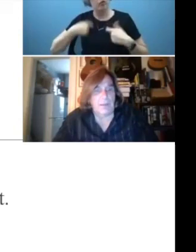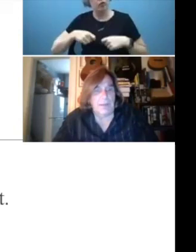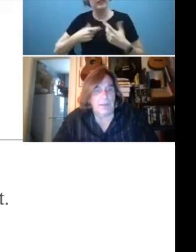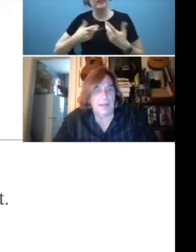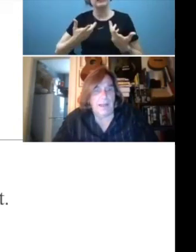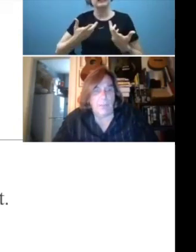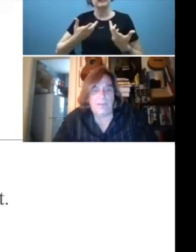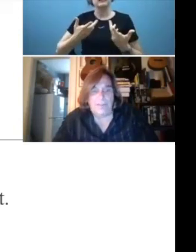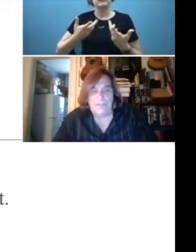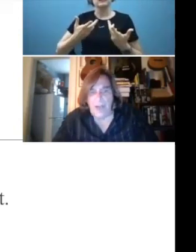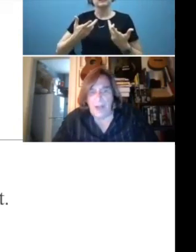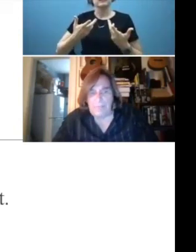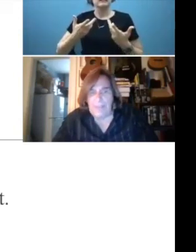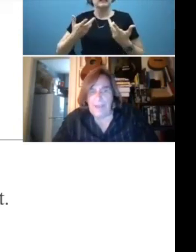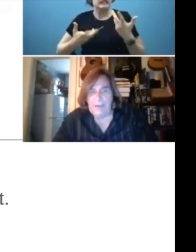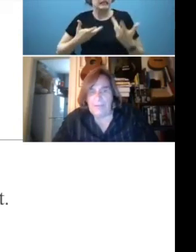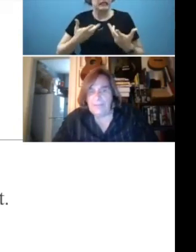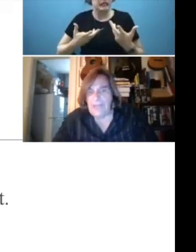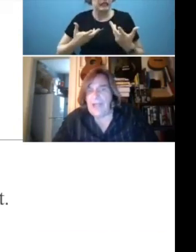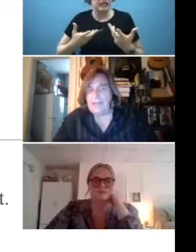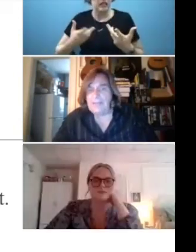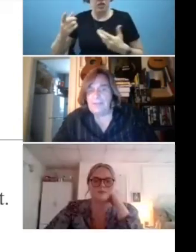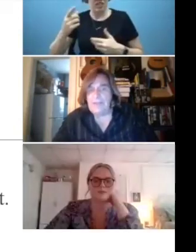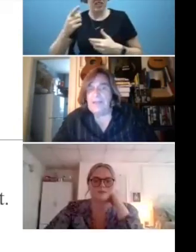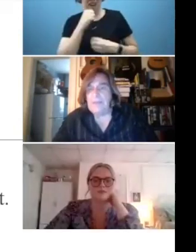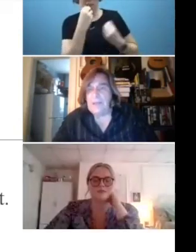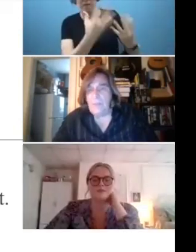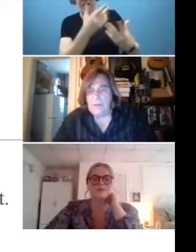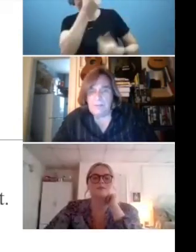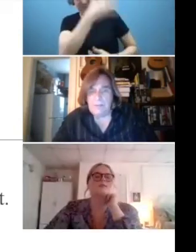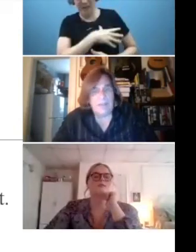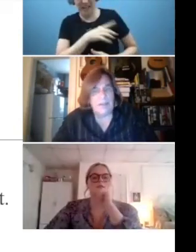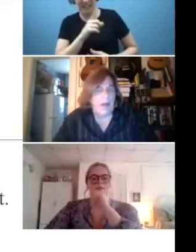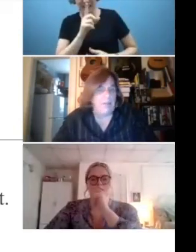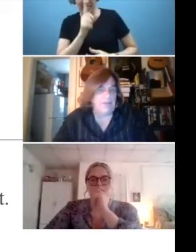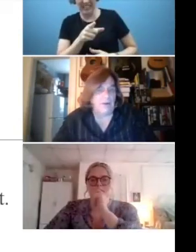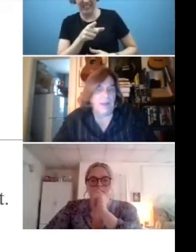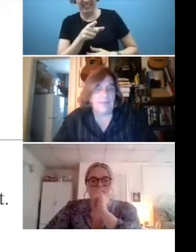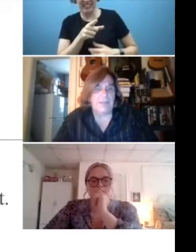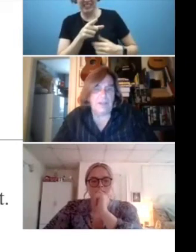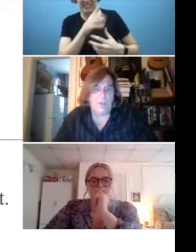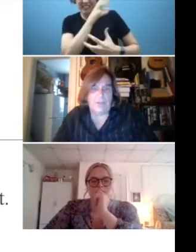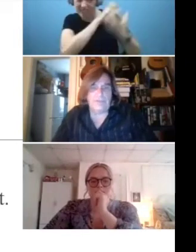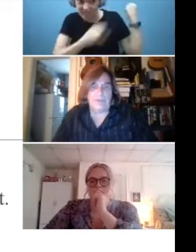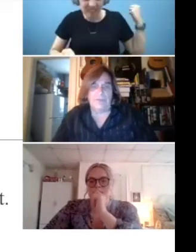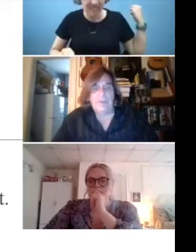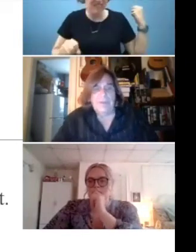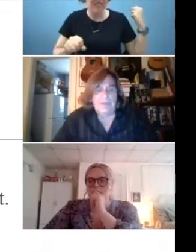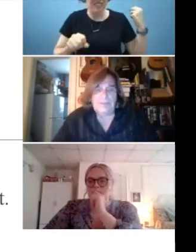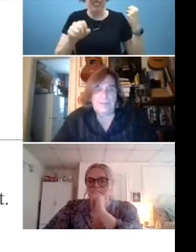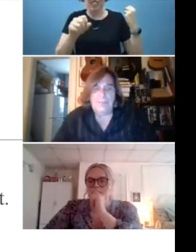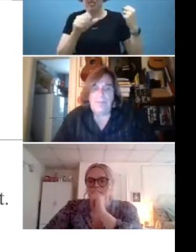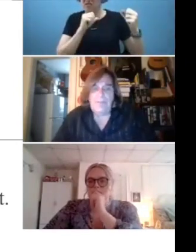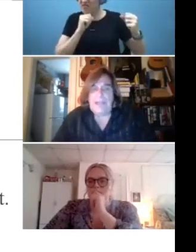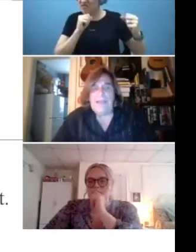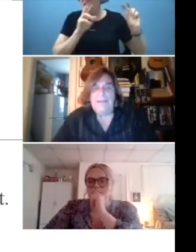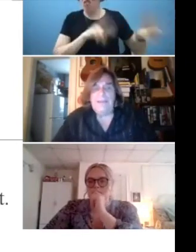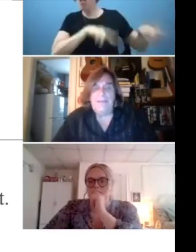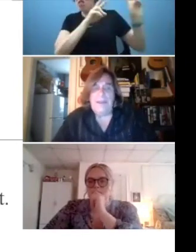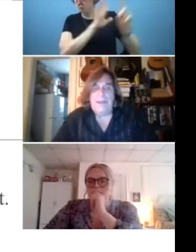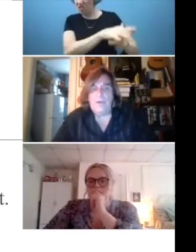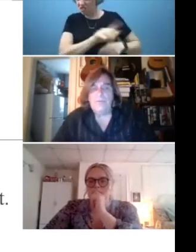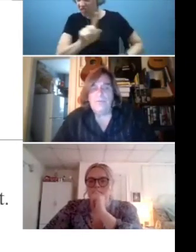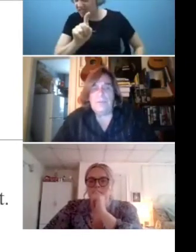So I wanted to stop there and just ask if anybody wanted to make a comment or ask any questions just about the